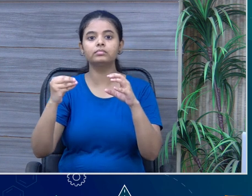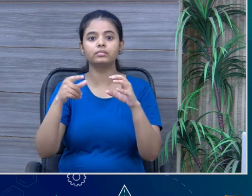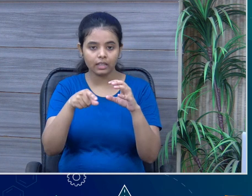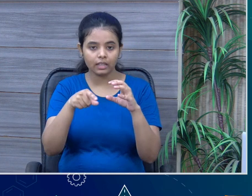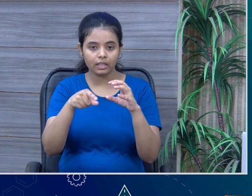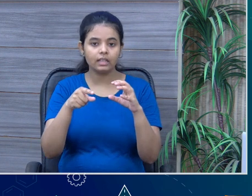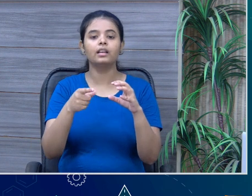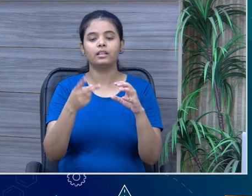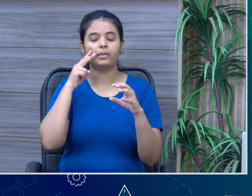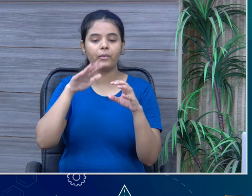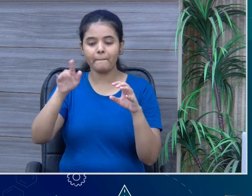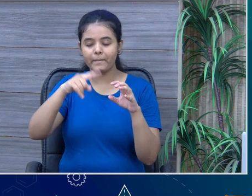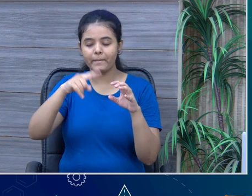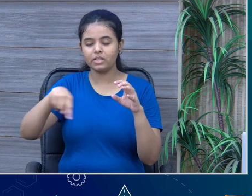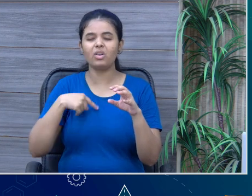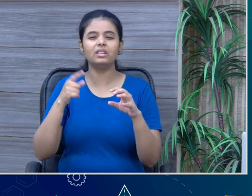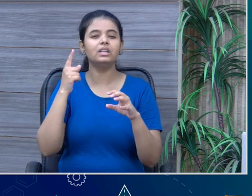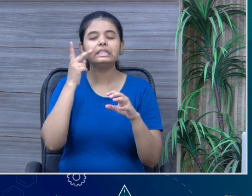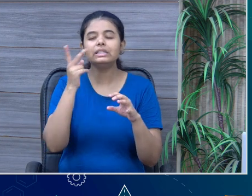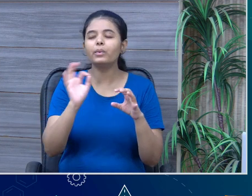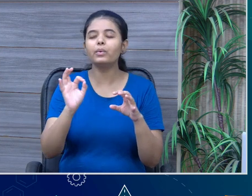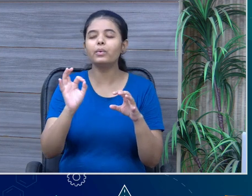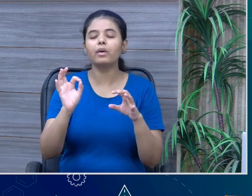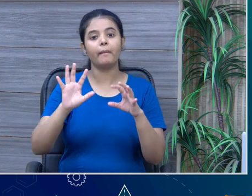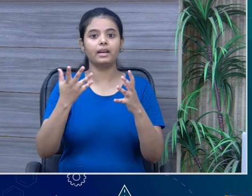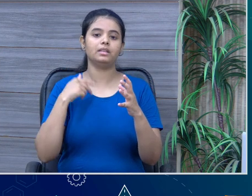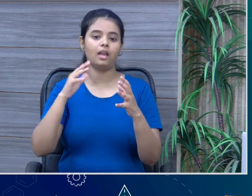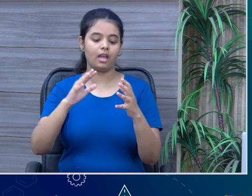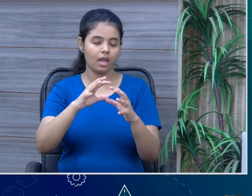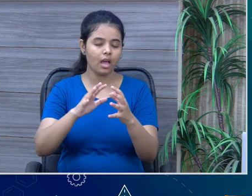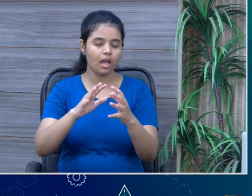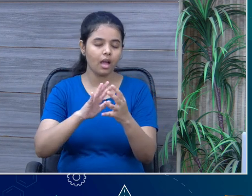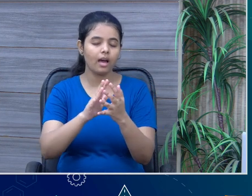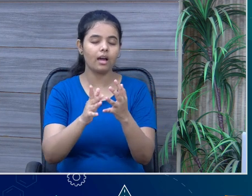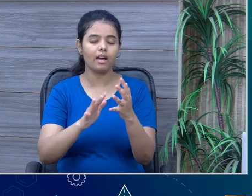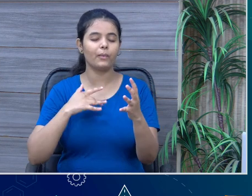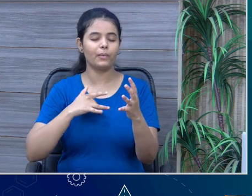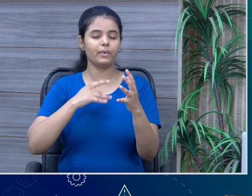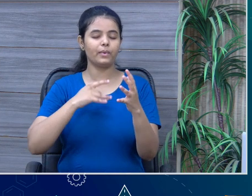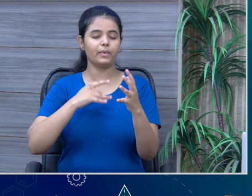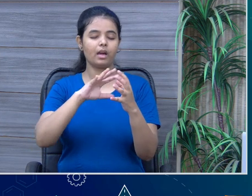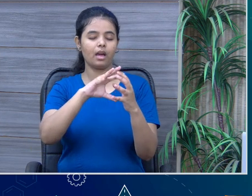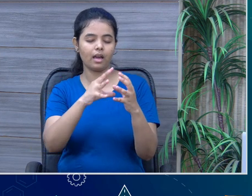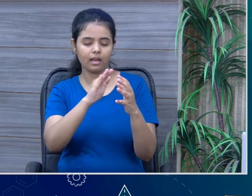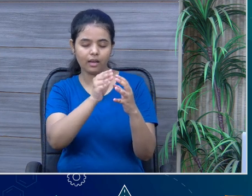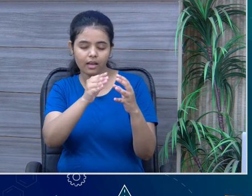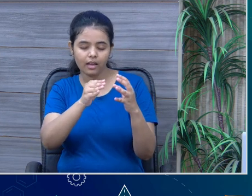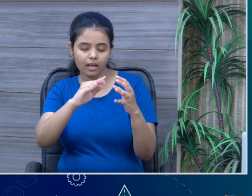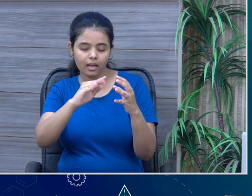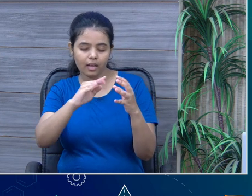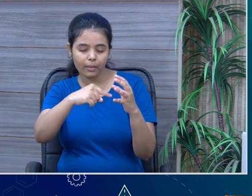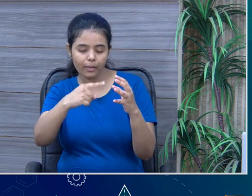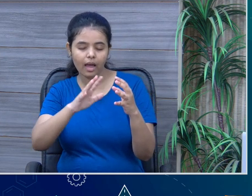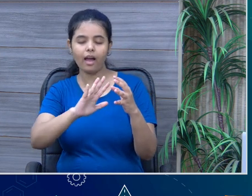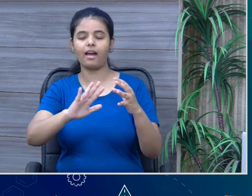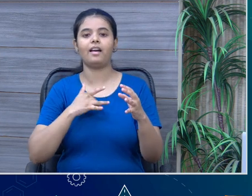impaired, when they cannot see, but at least they can feel it. So, we can make them touch the shell